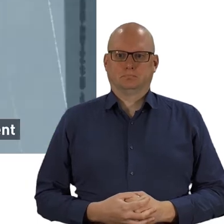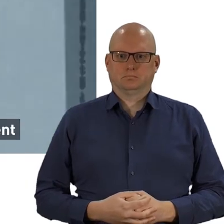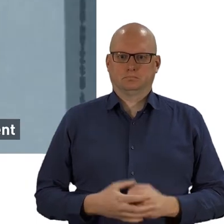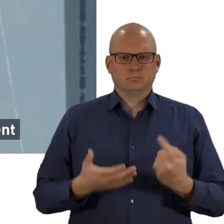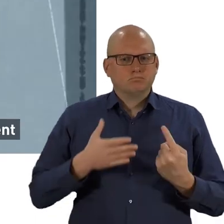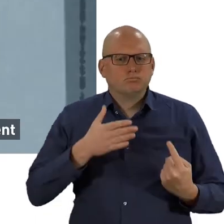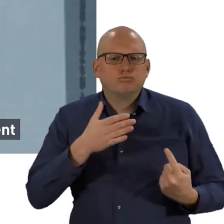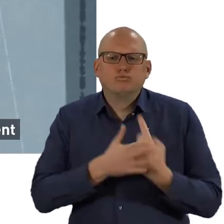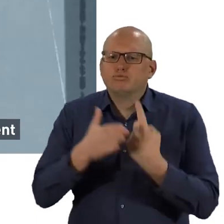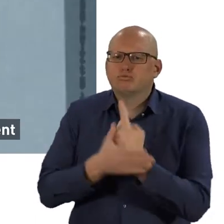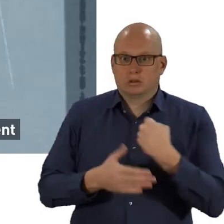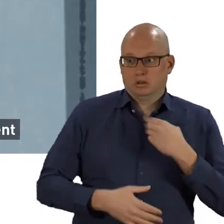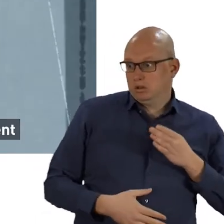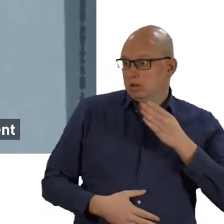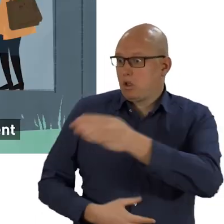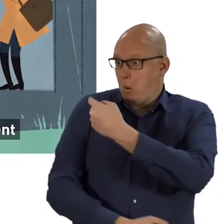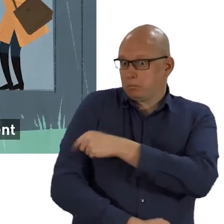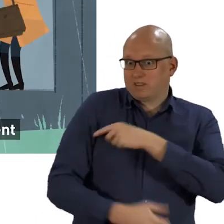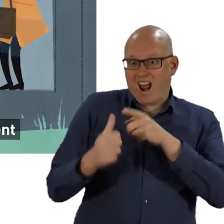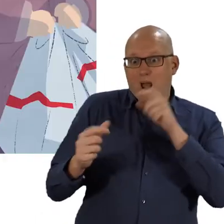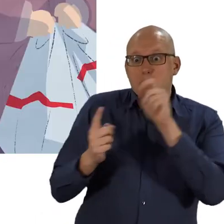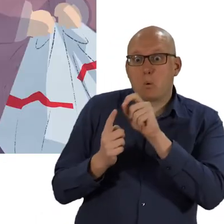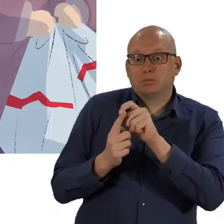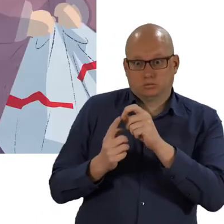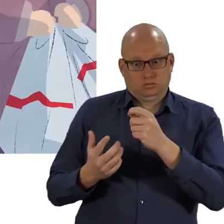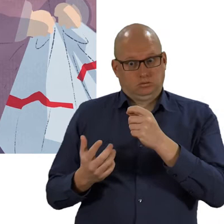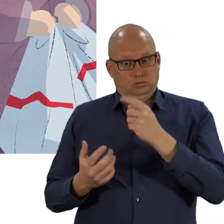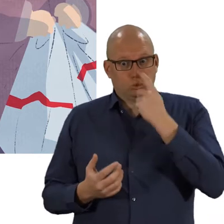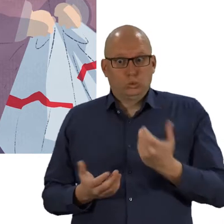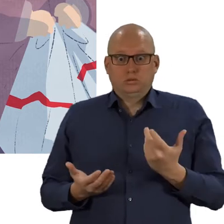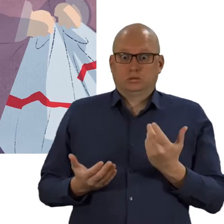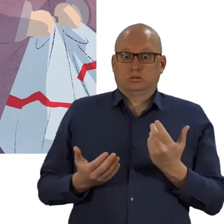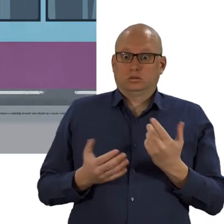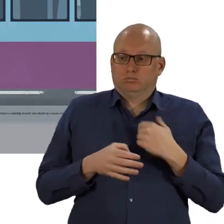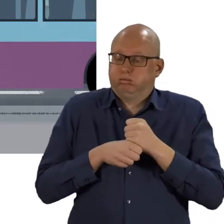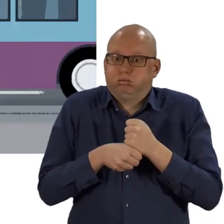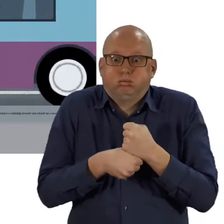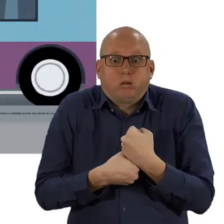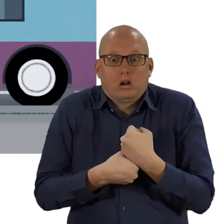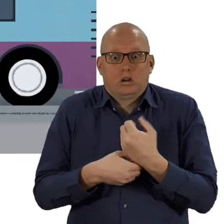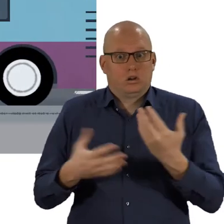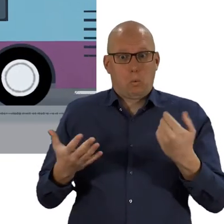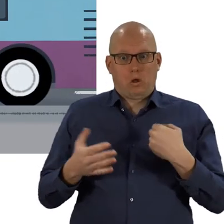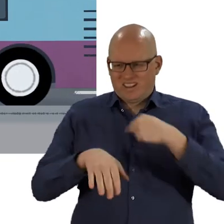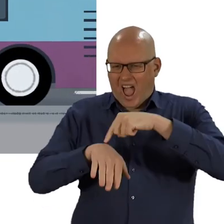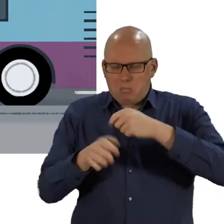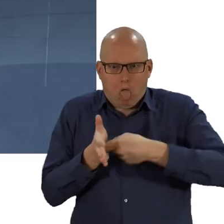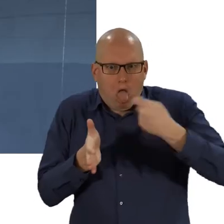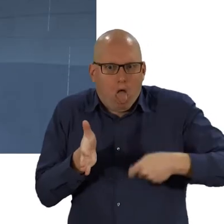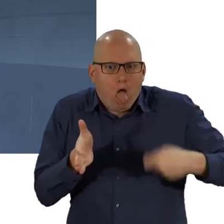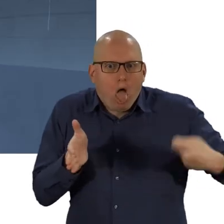There are times when making it to hospital for an appointment can be stressful and time-consuming.